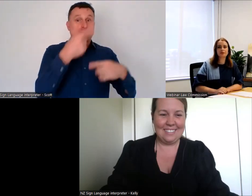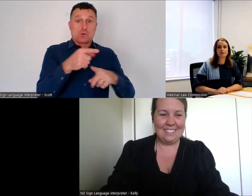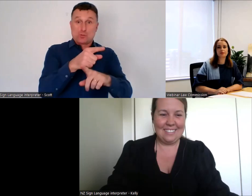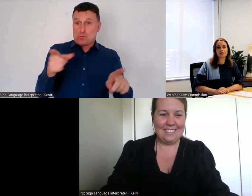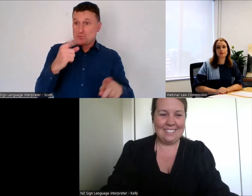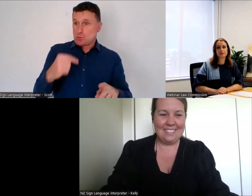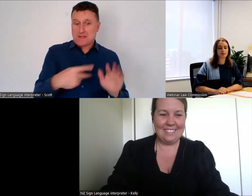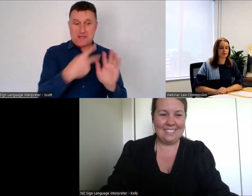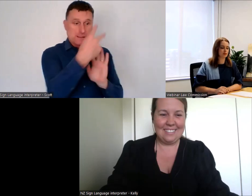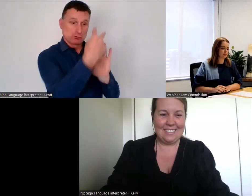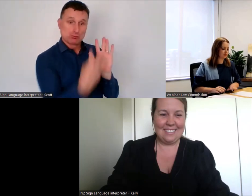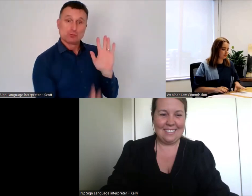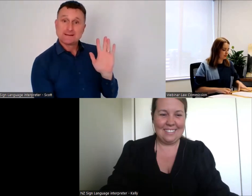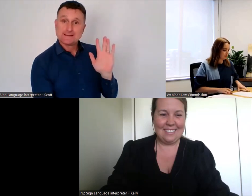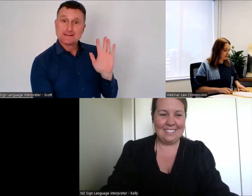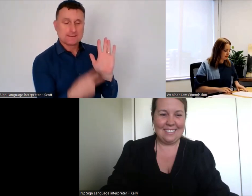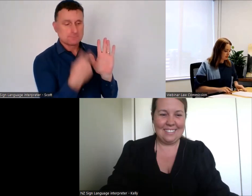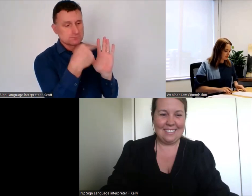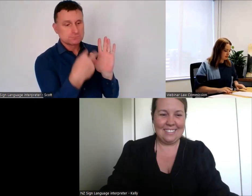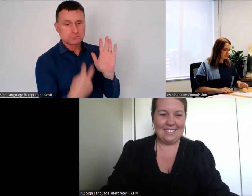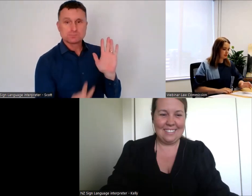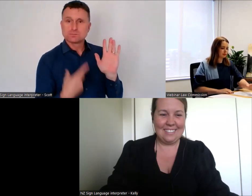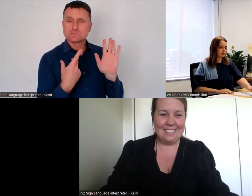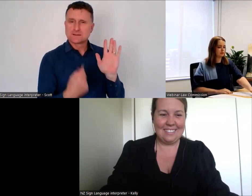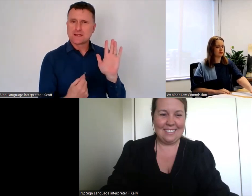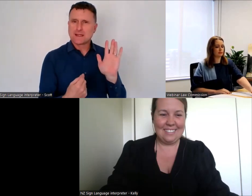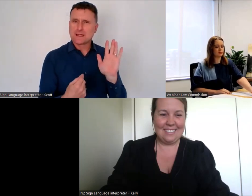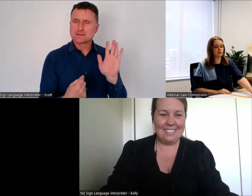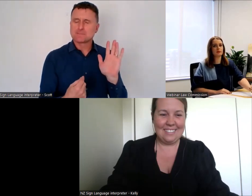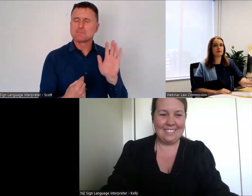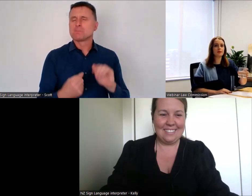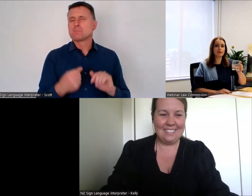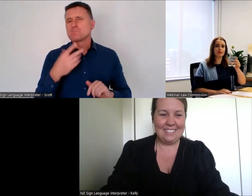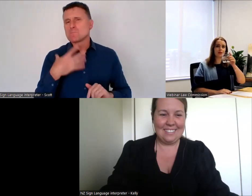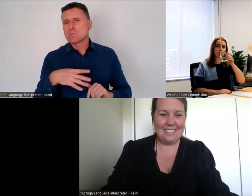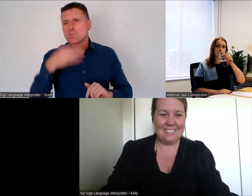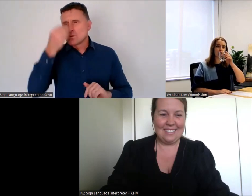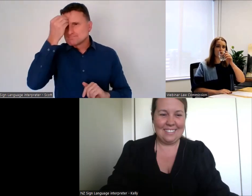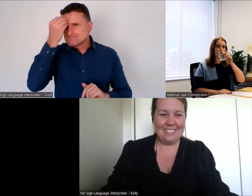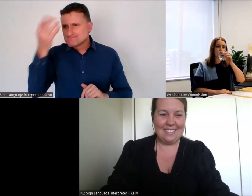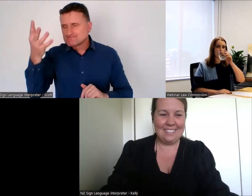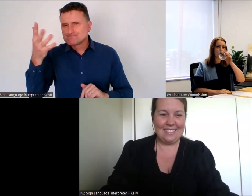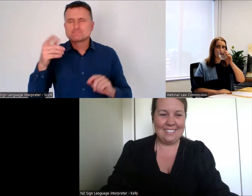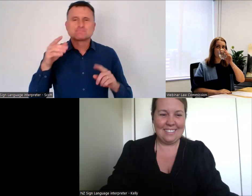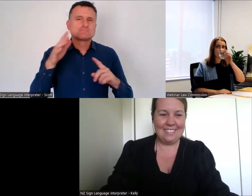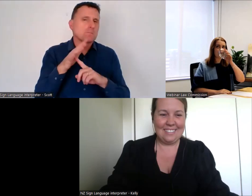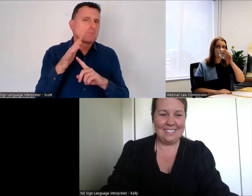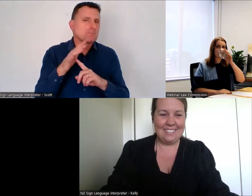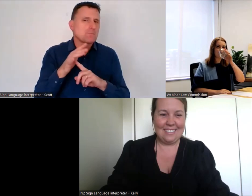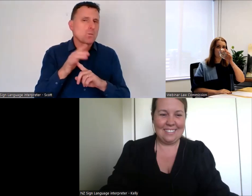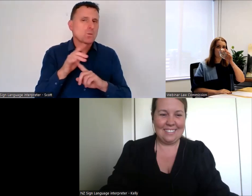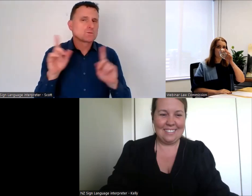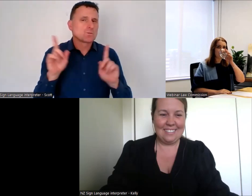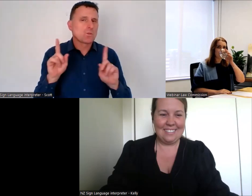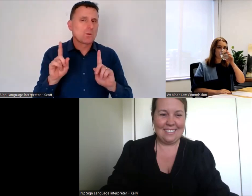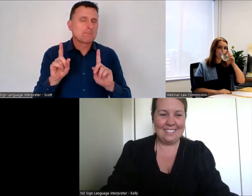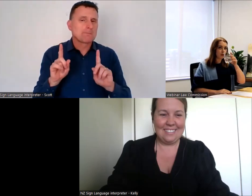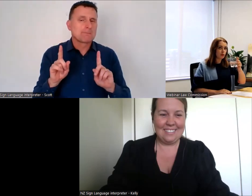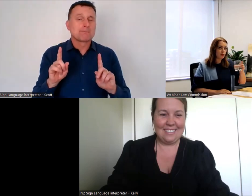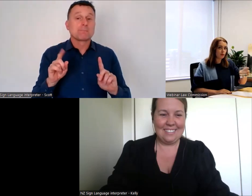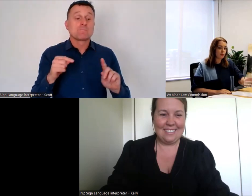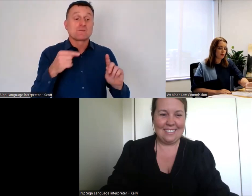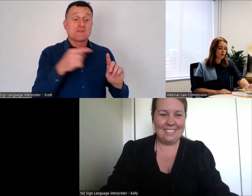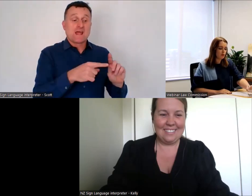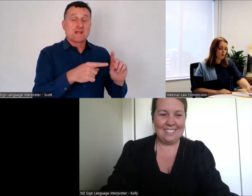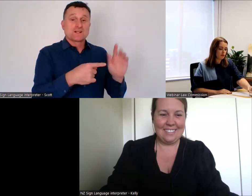Just a key thing to perhaps frame the rest of the discussion in this webinar, a key thing that our terms of reference